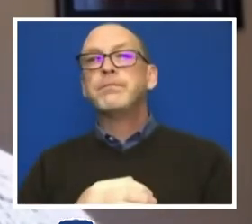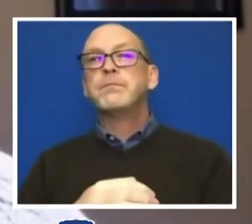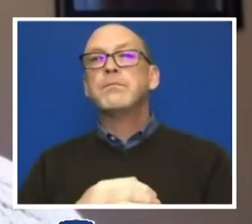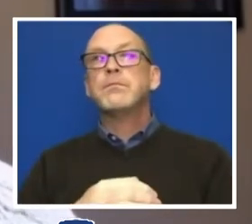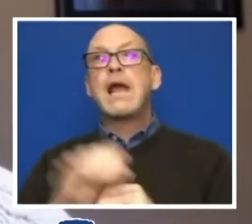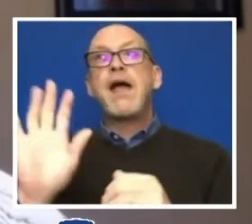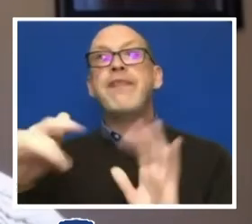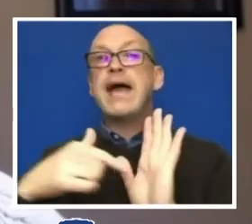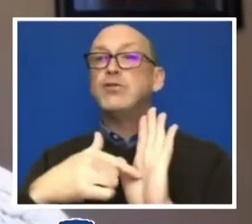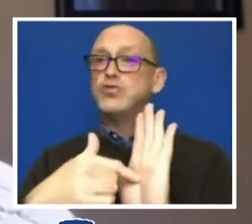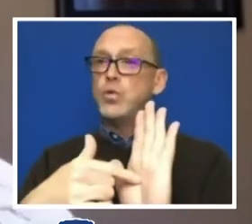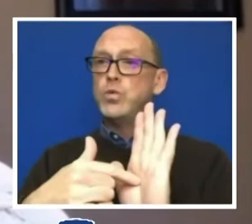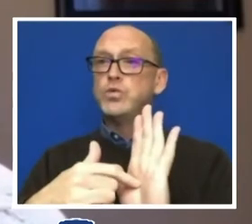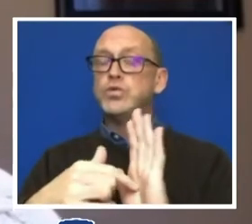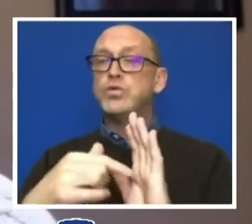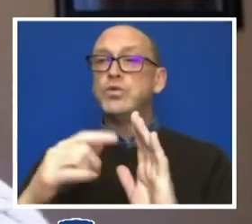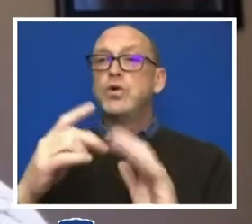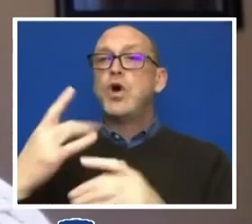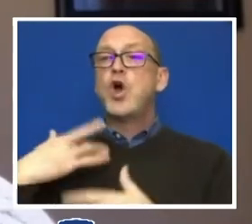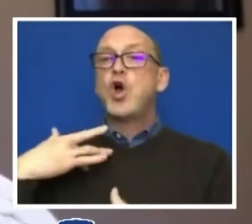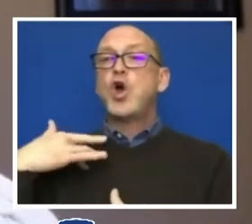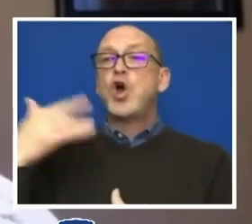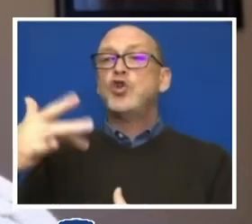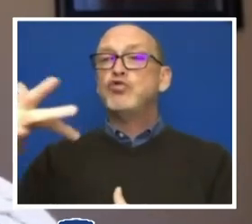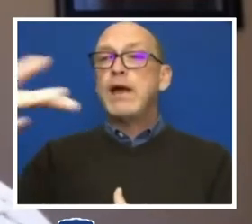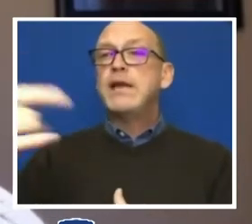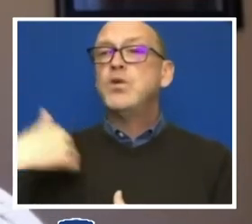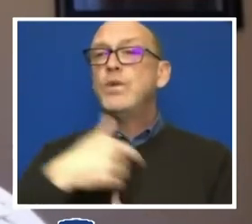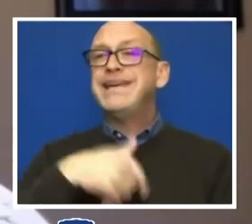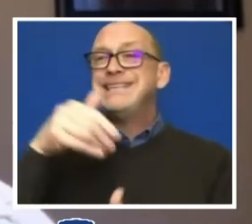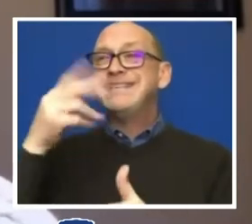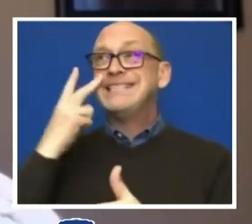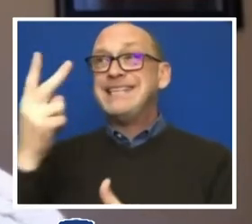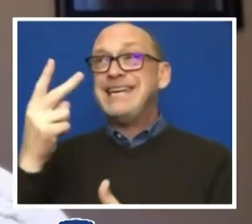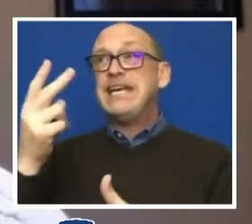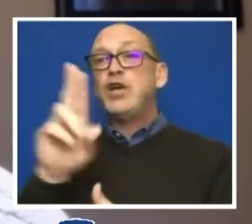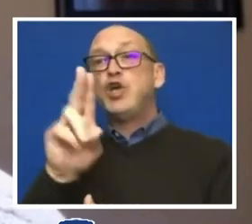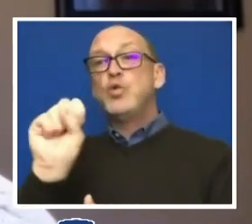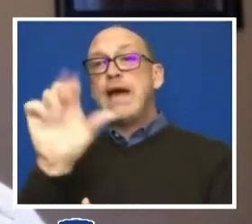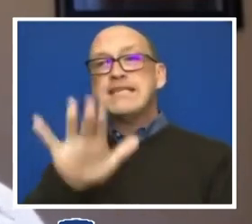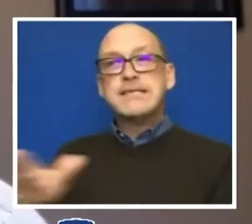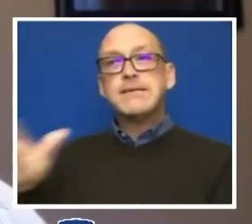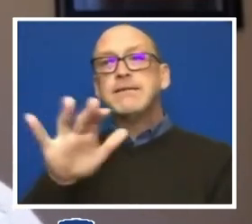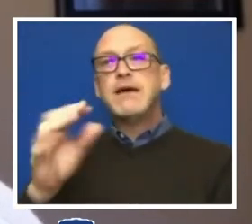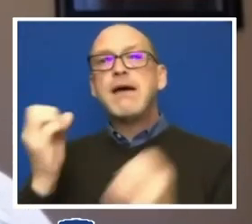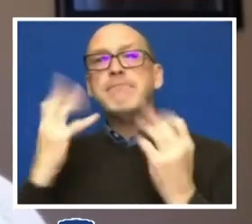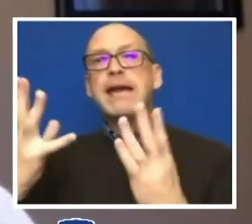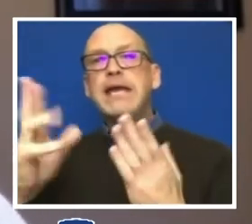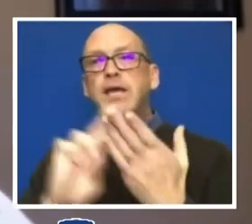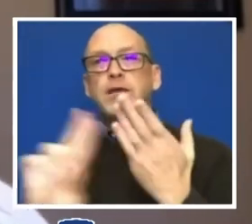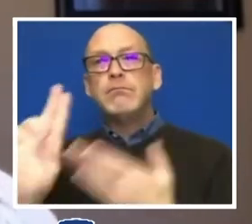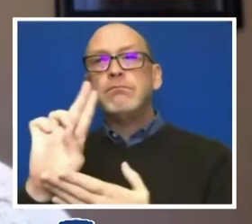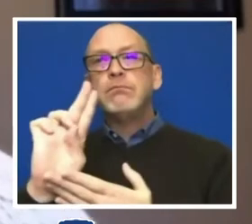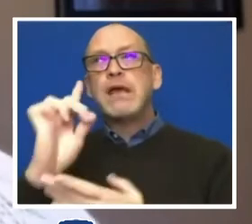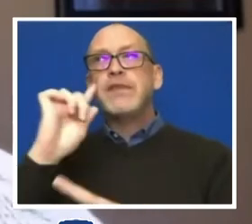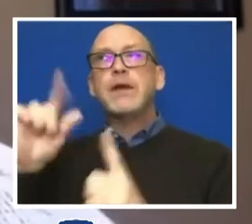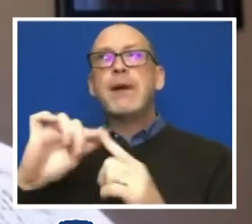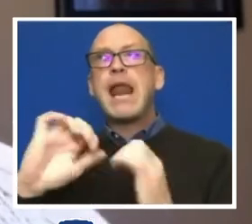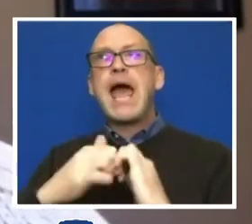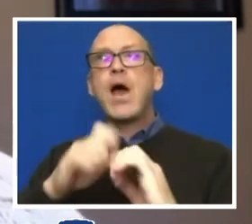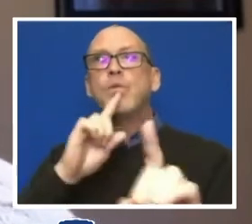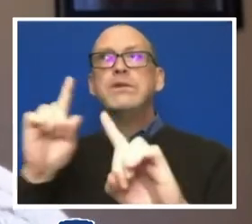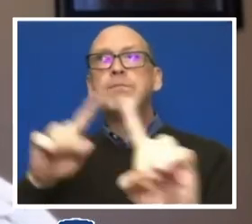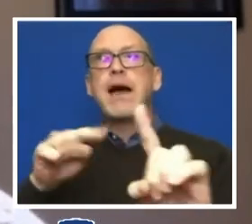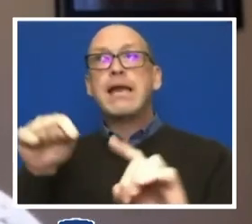a trend that we're seeing around the nation where a number of universities in thinking about how to respond to this moment